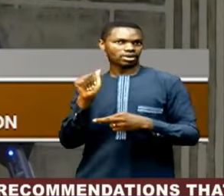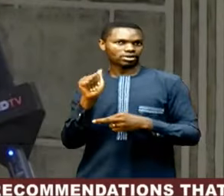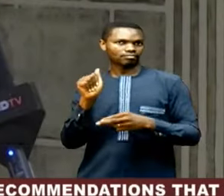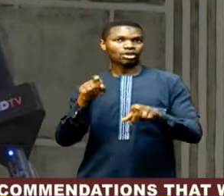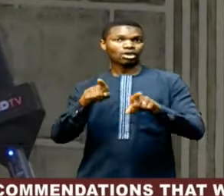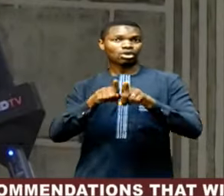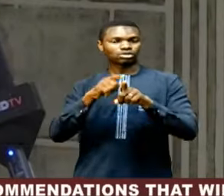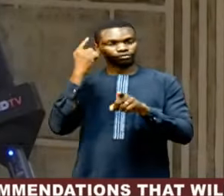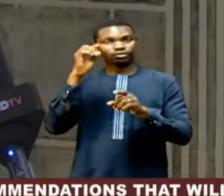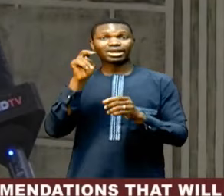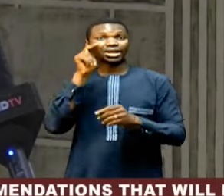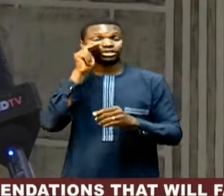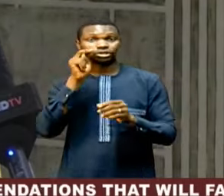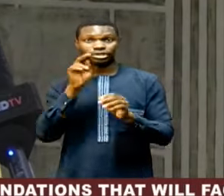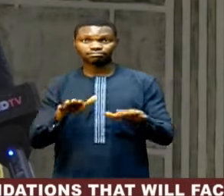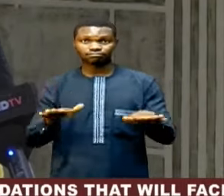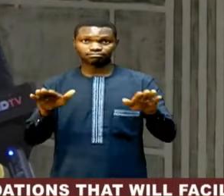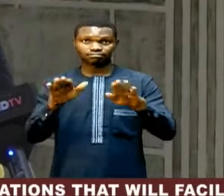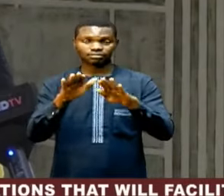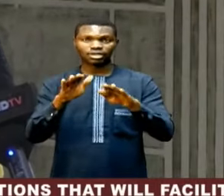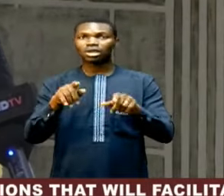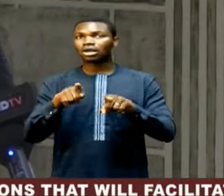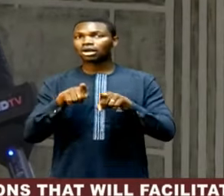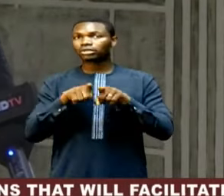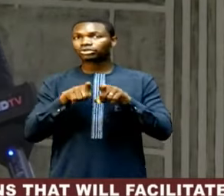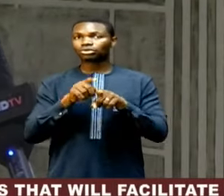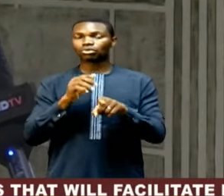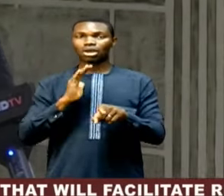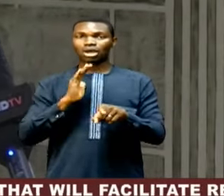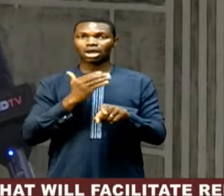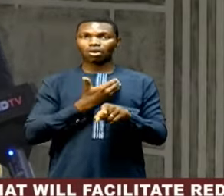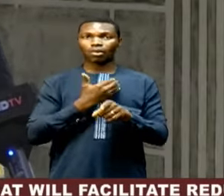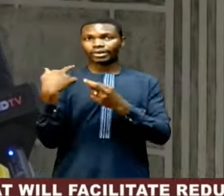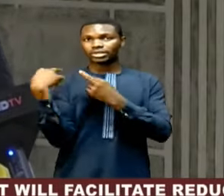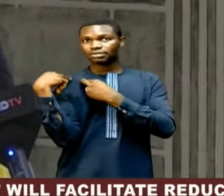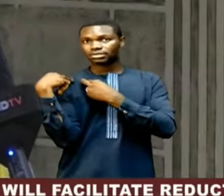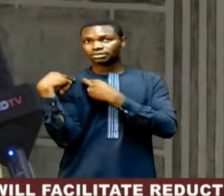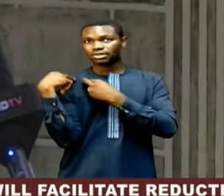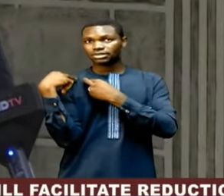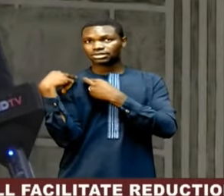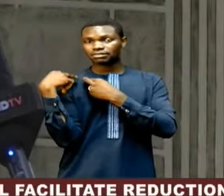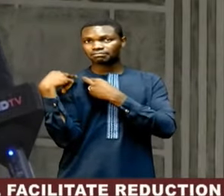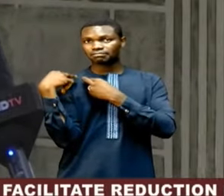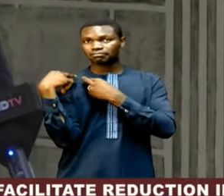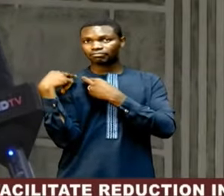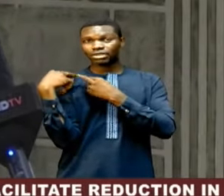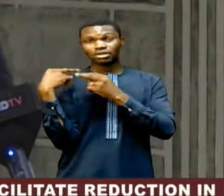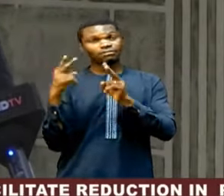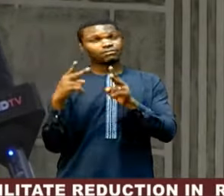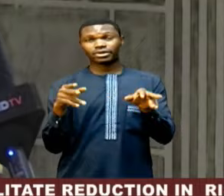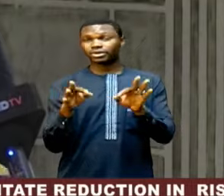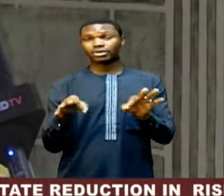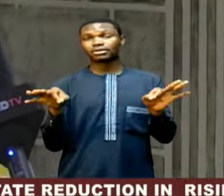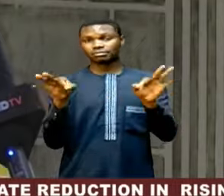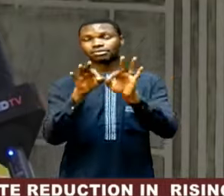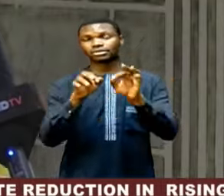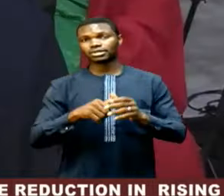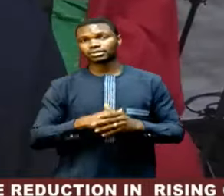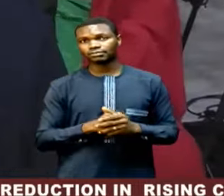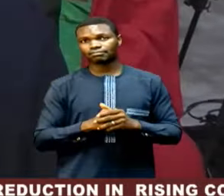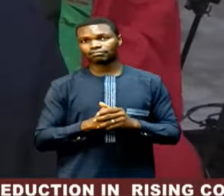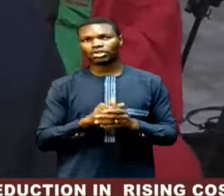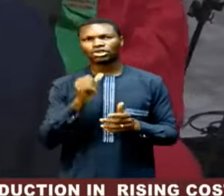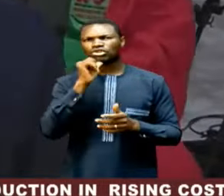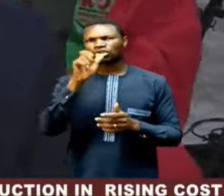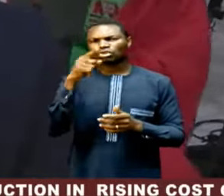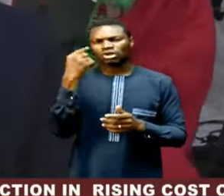for the country as a whole. And our reputation is very important and dear, not